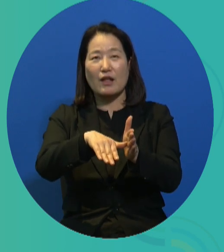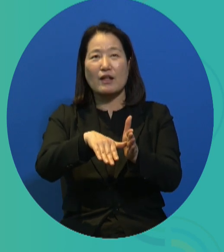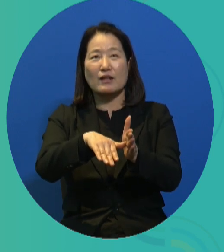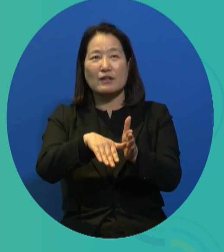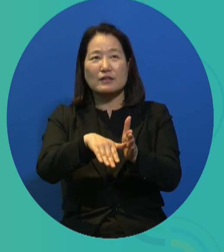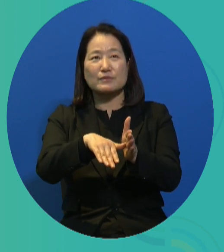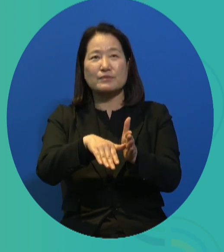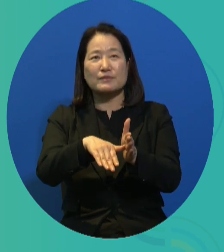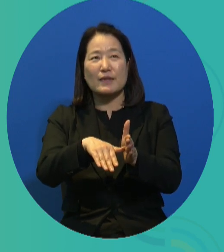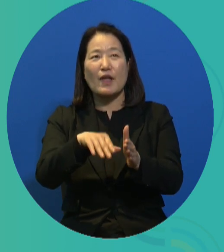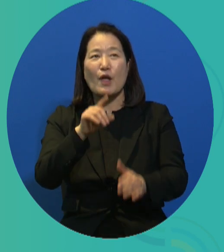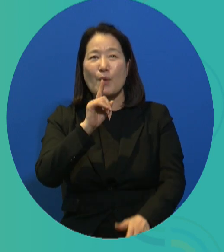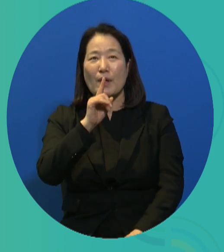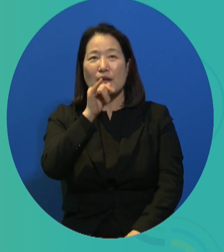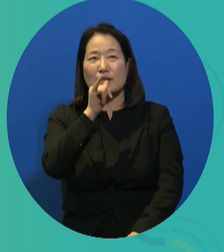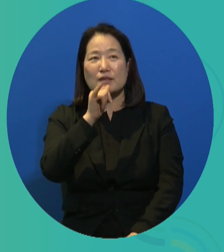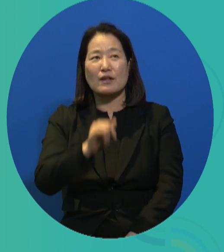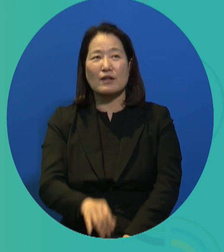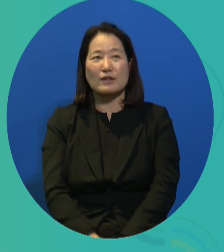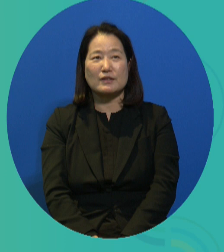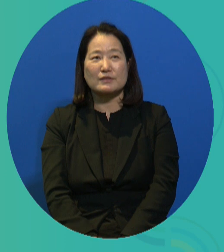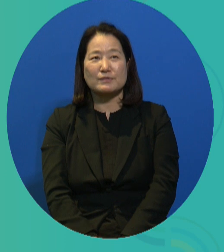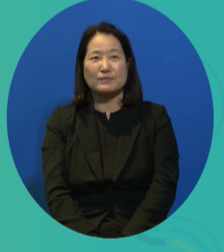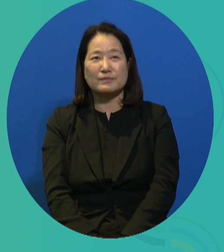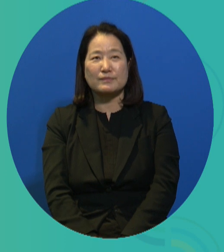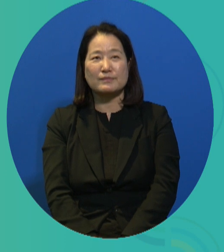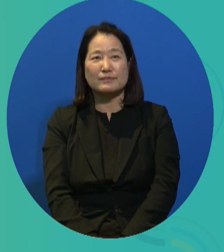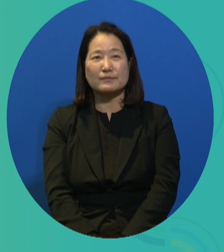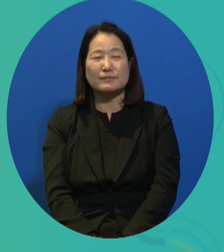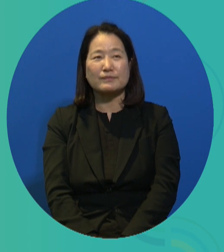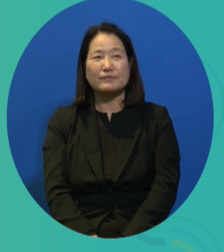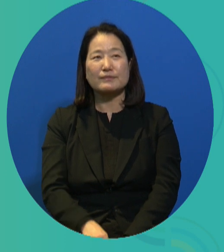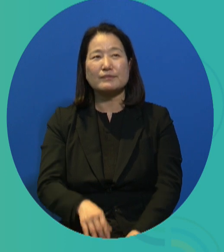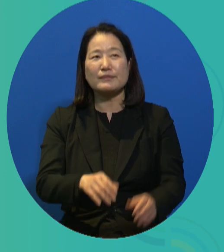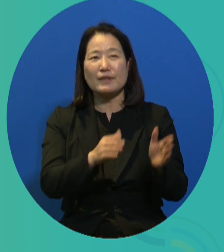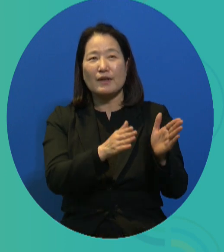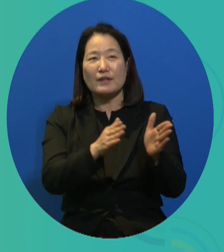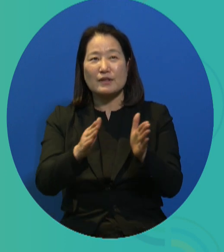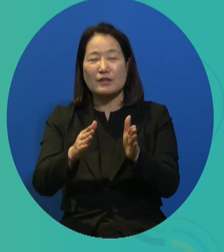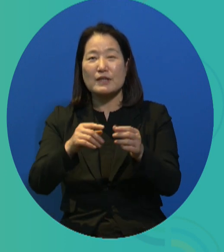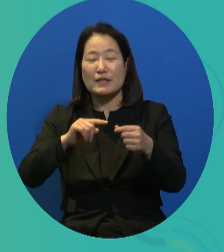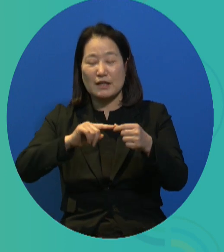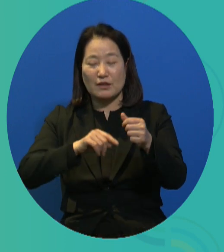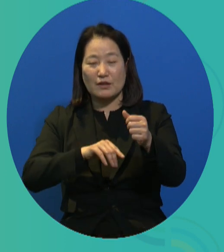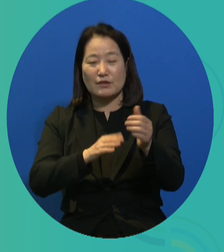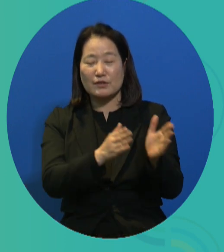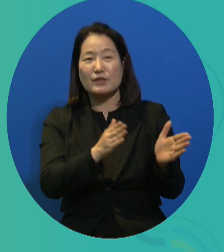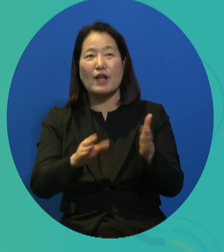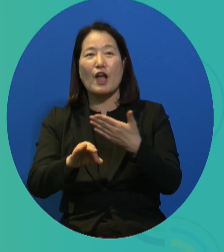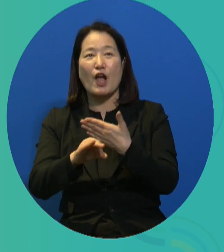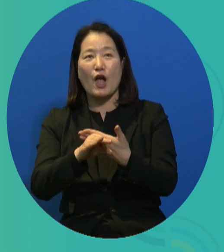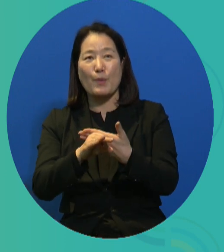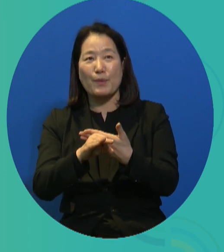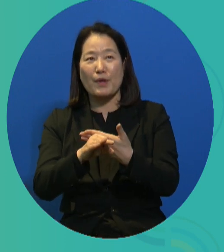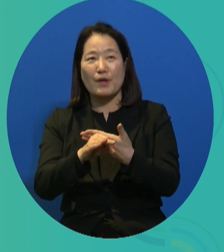at the first General Assembly of the ILO, which was held in Philadelphia, Pennsylvania, they adopted a declaration